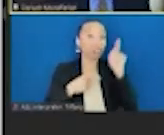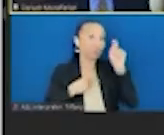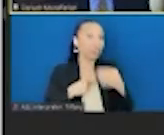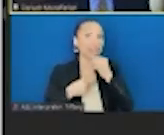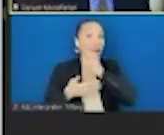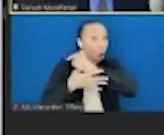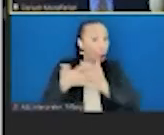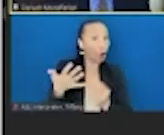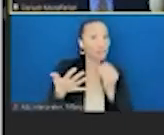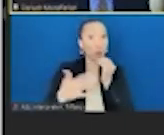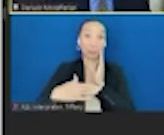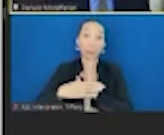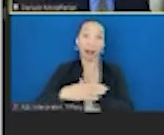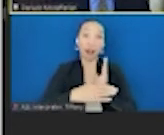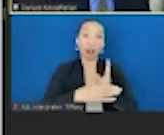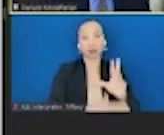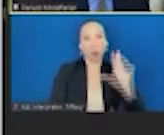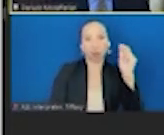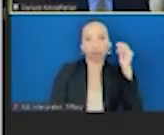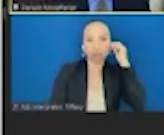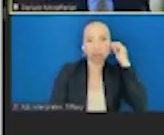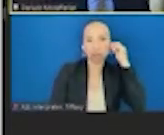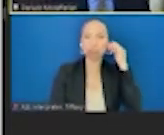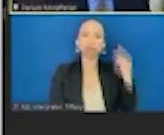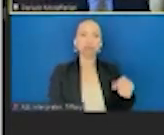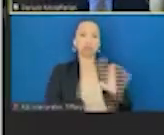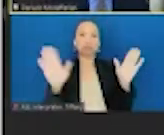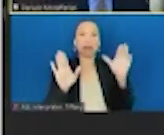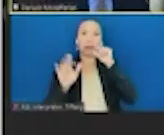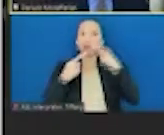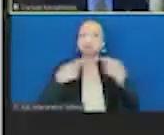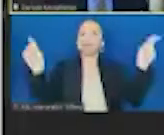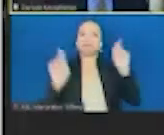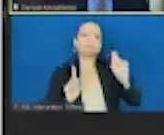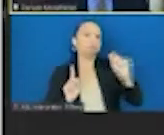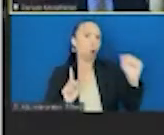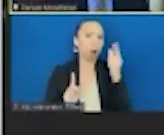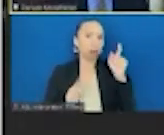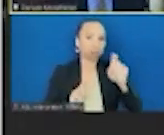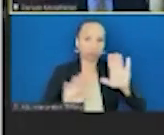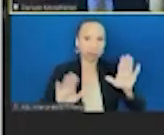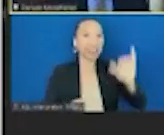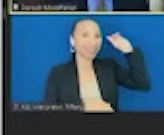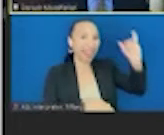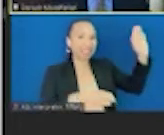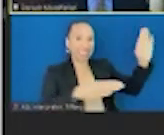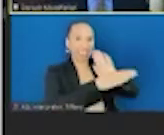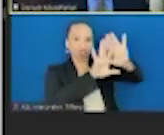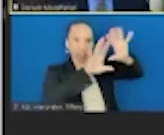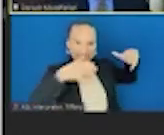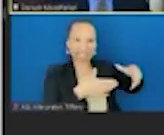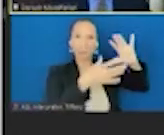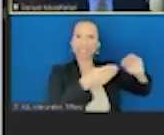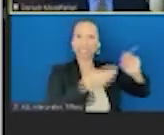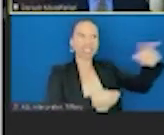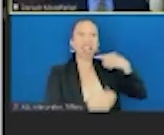approach or the right policy approach. We should not be saying Americans should eat all foods in moderation. That's an industry message that everything is OK. It's